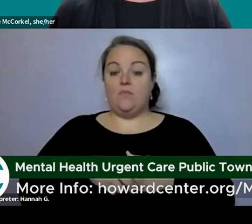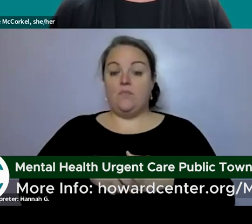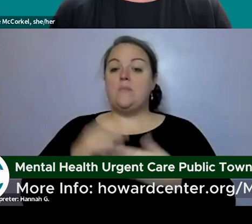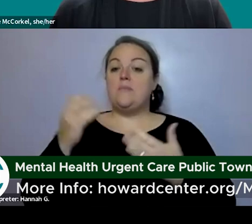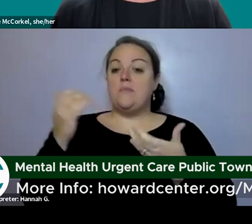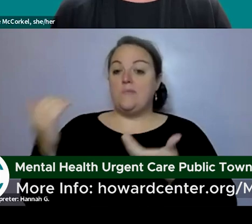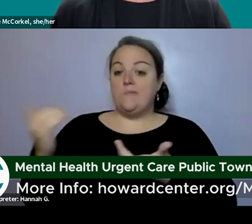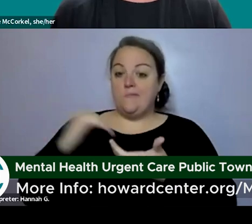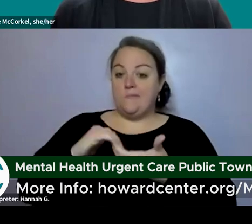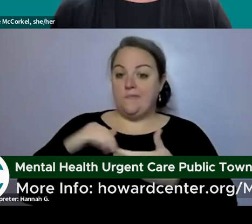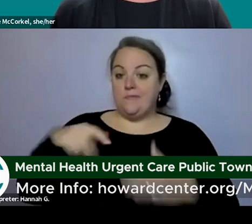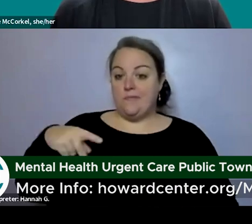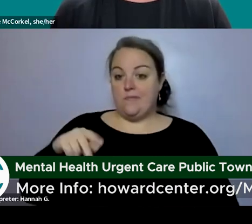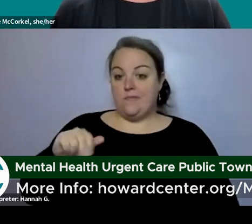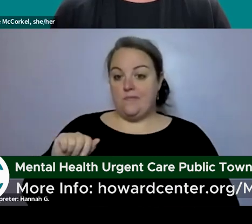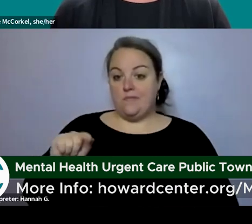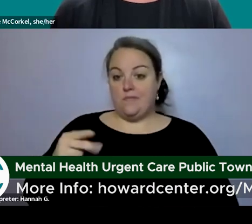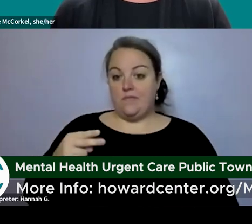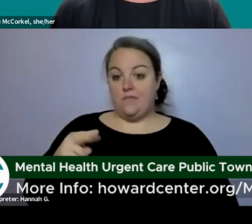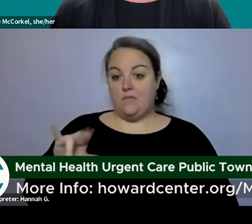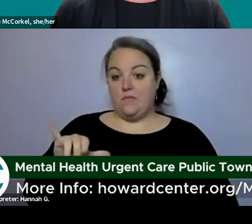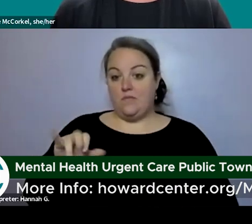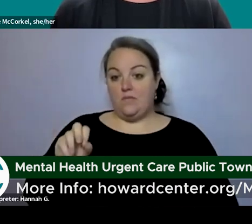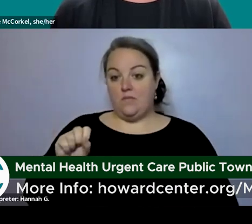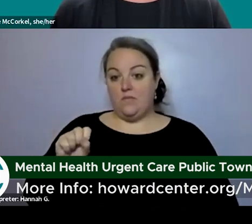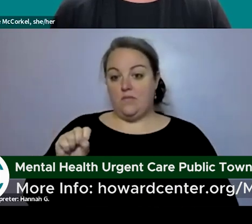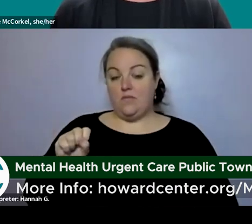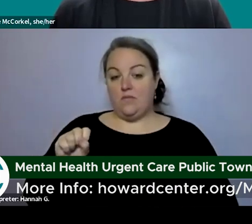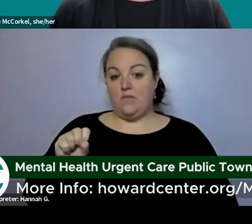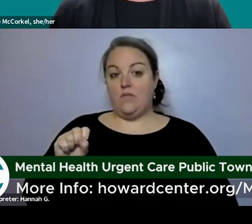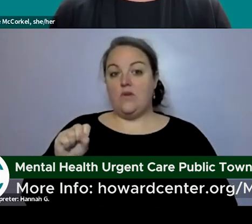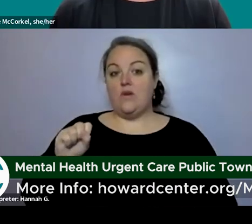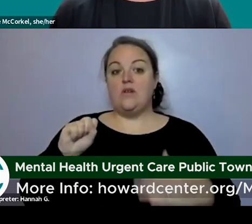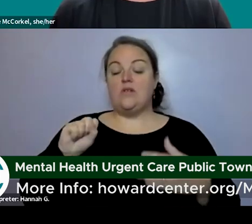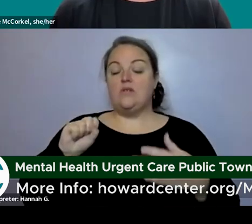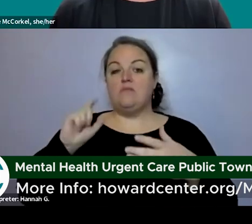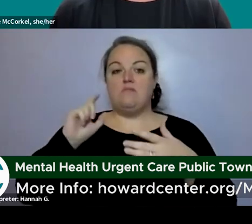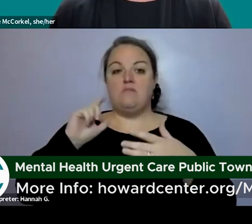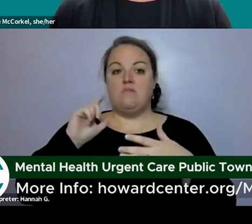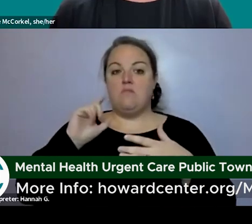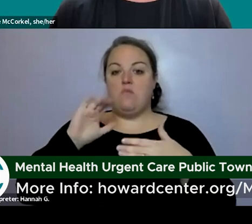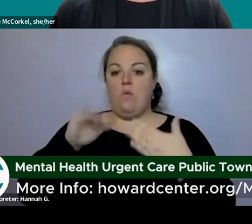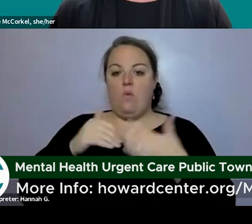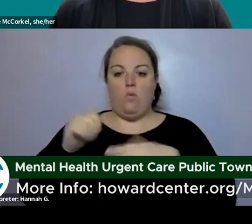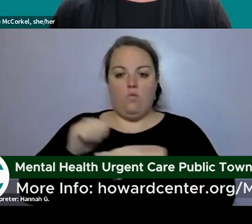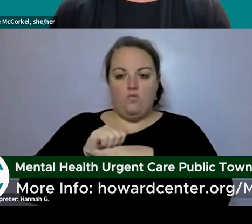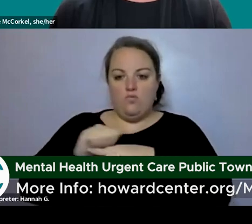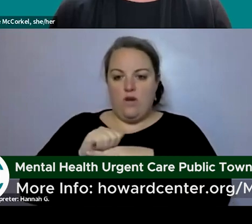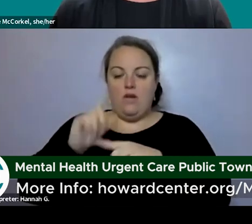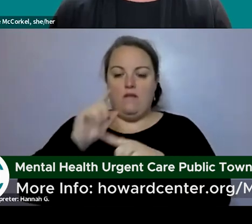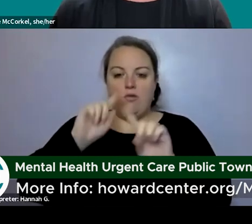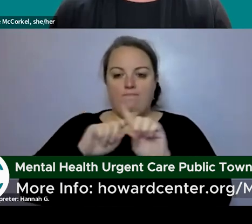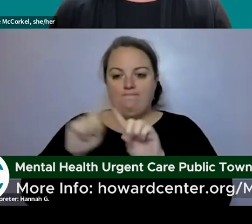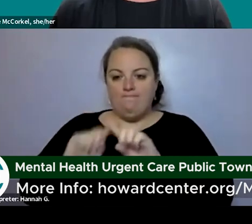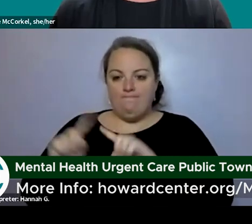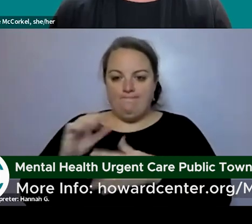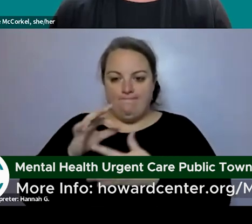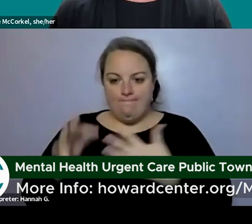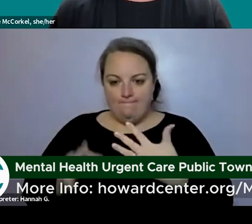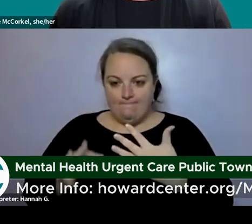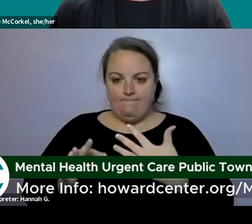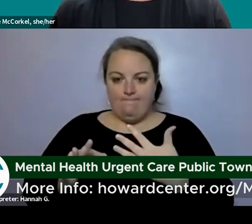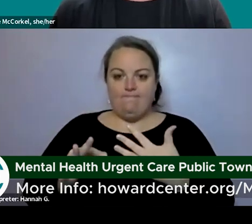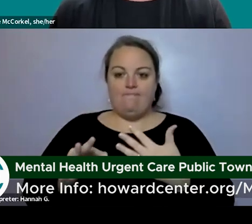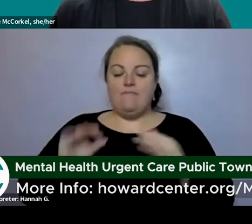in a whole set of trainings for all of the staff on um alternatives to the traditional mental health